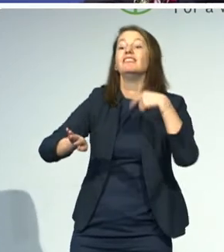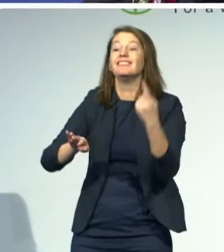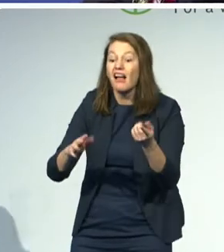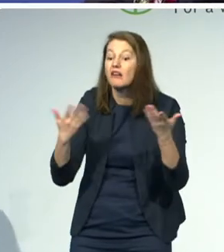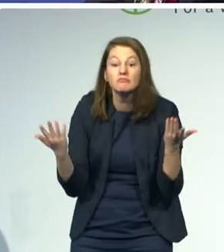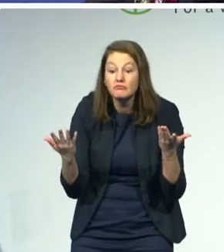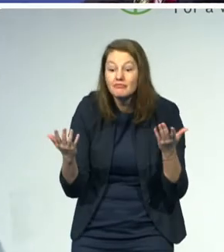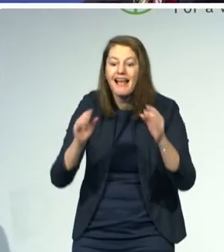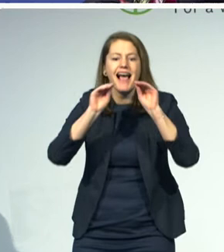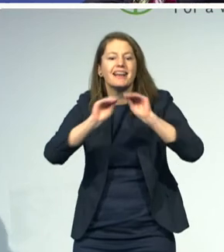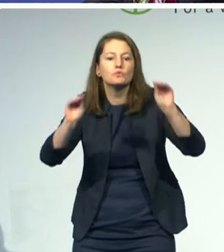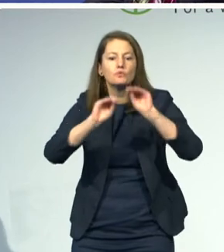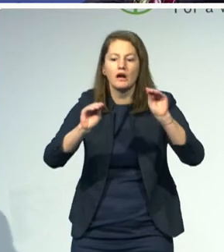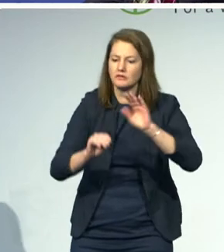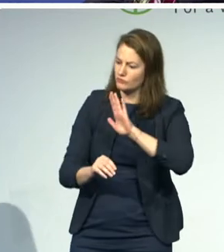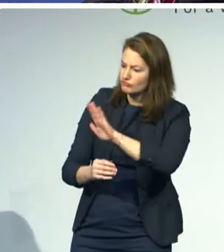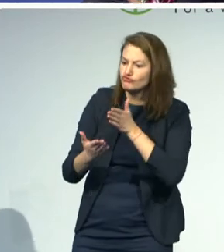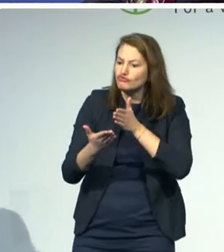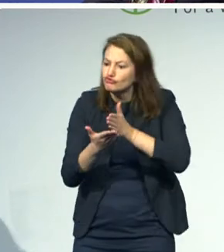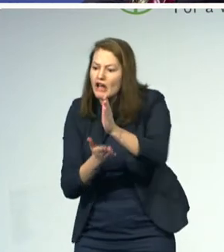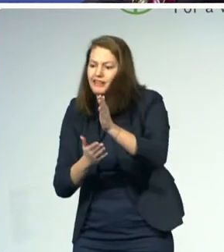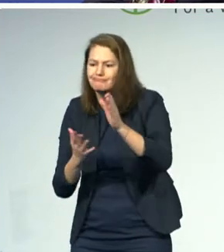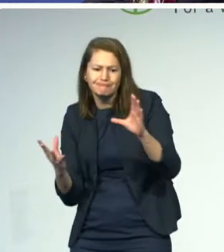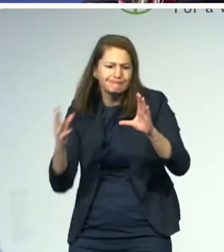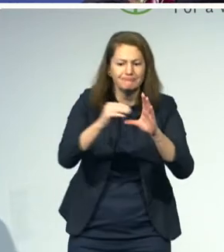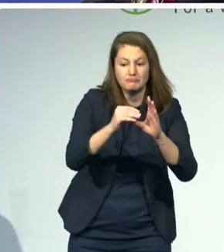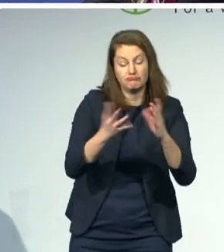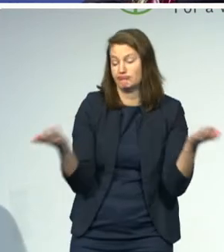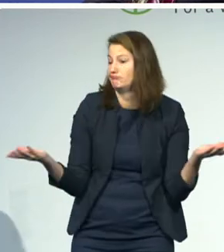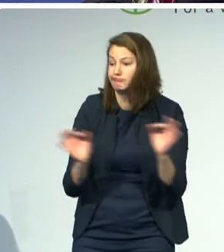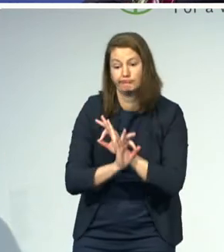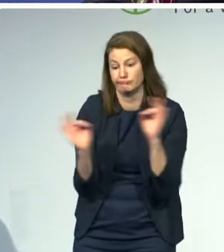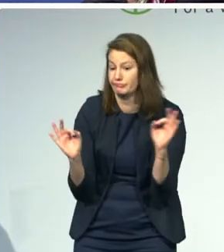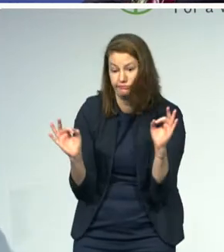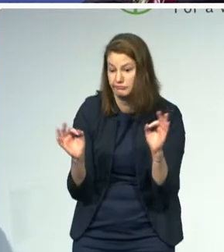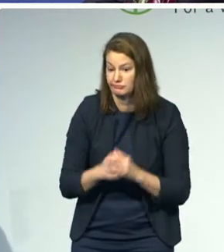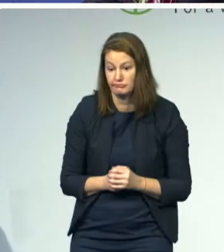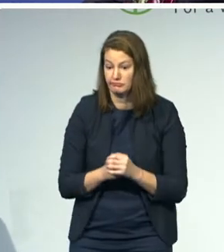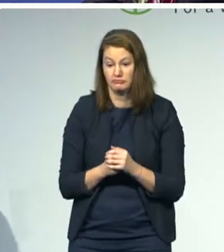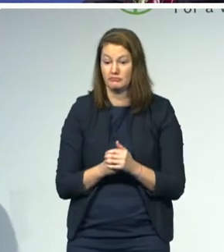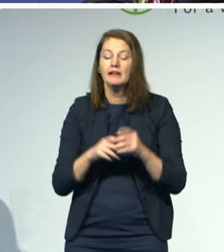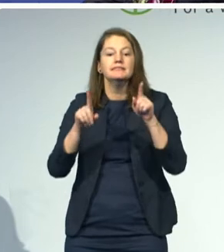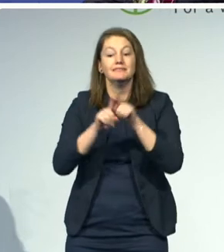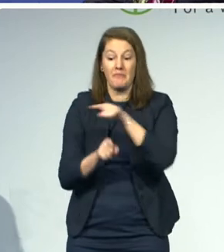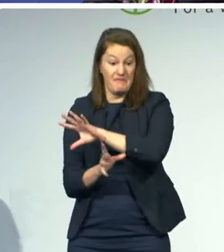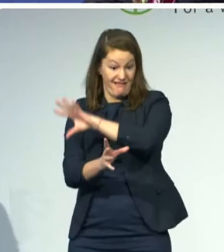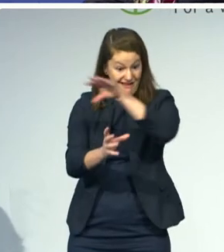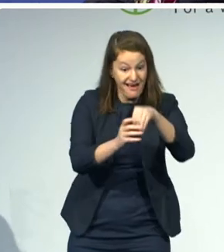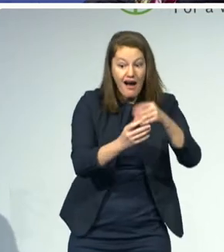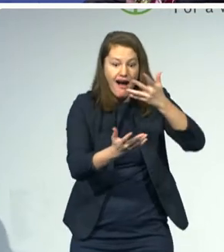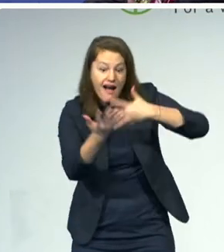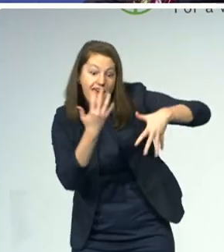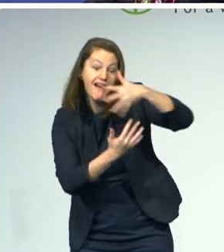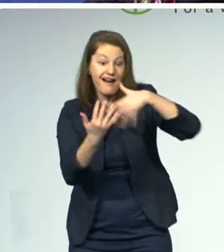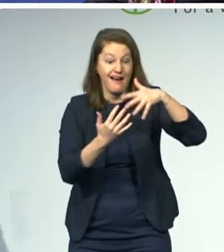but they're also hindered from developing socially, emotionally, and behaviorally. For